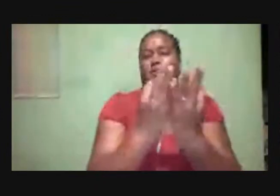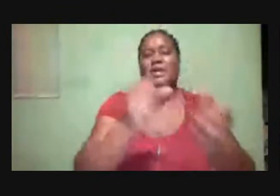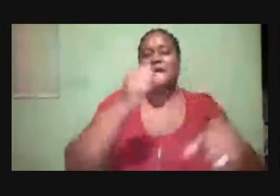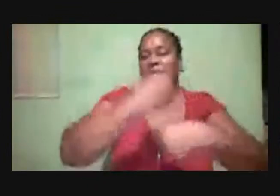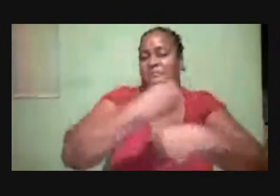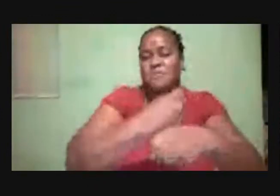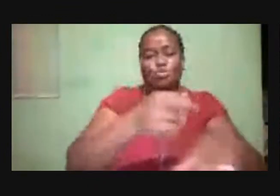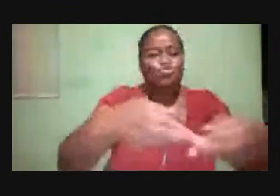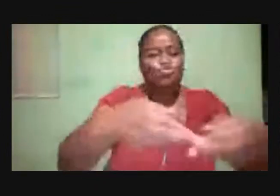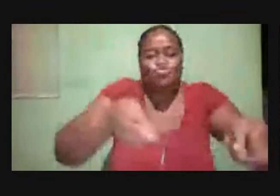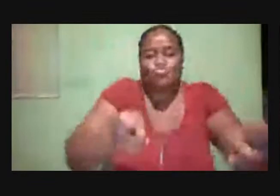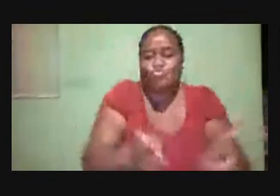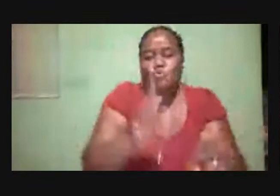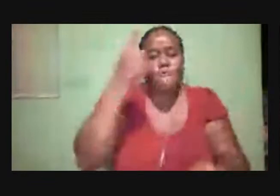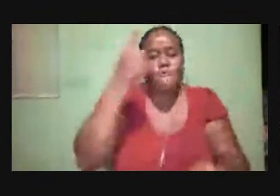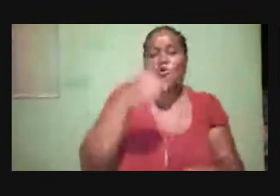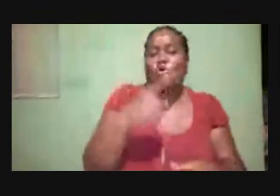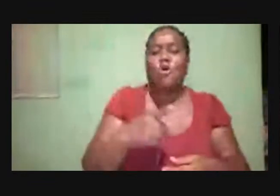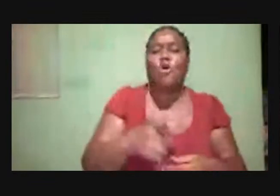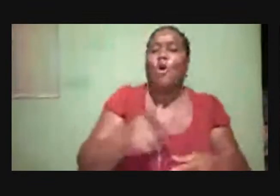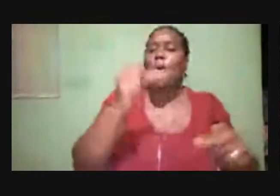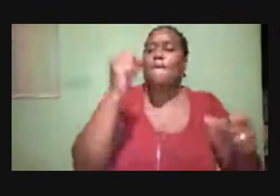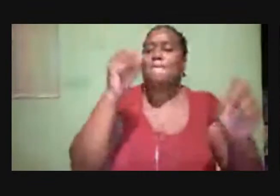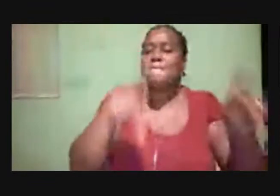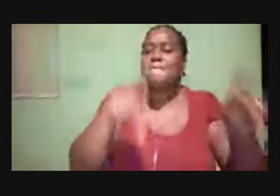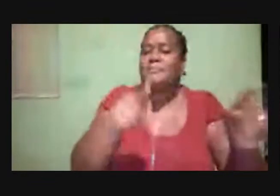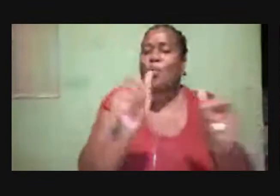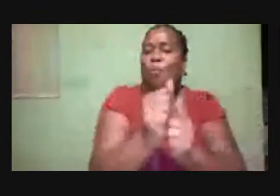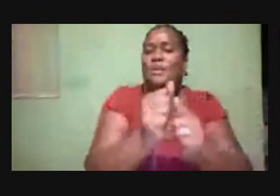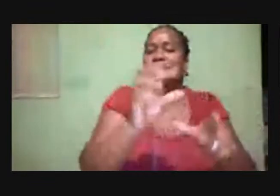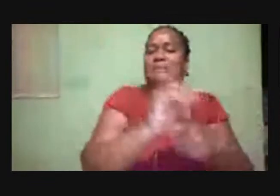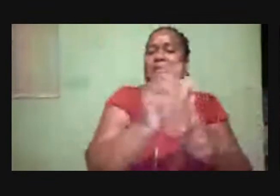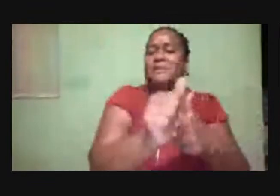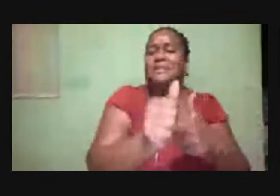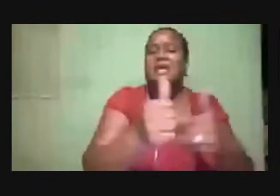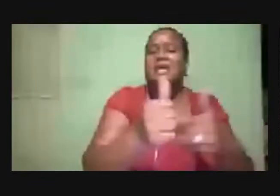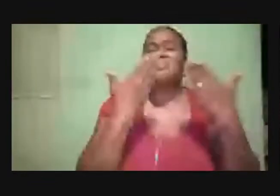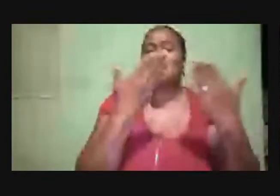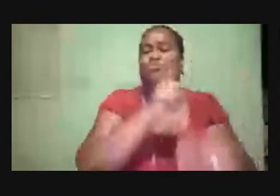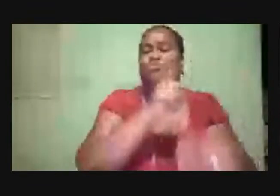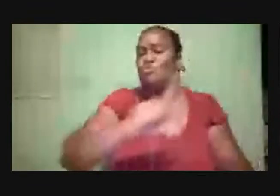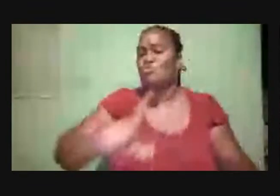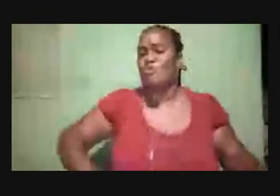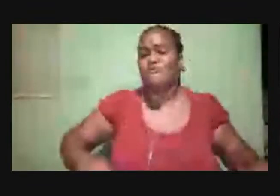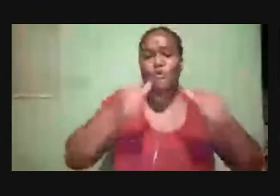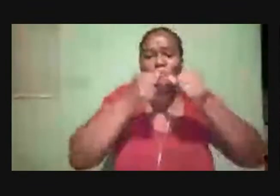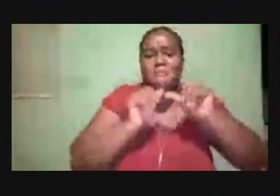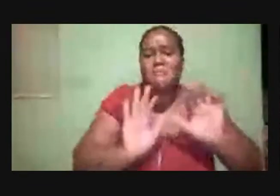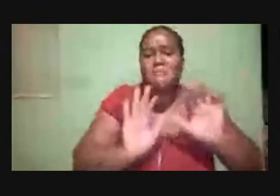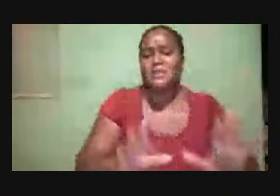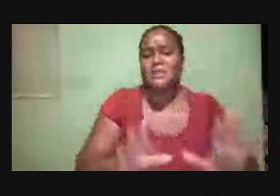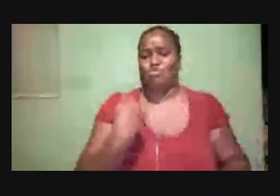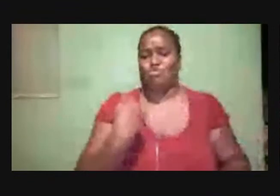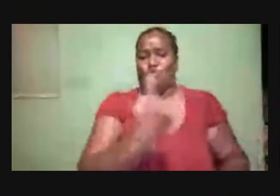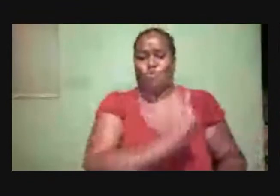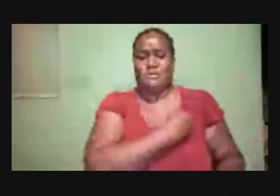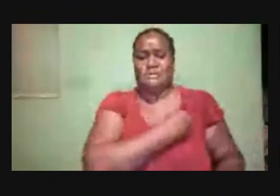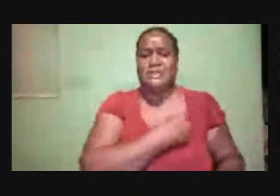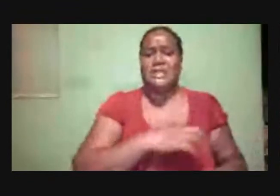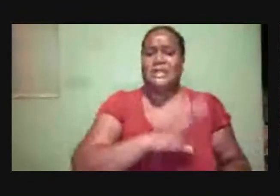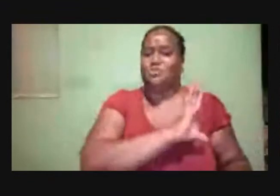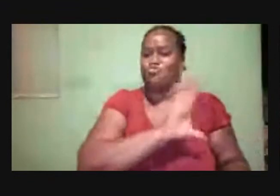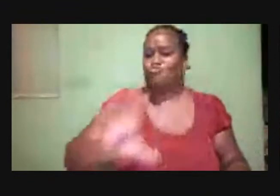For those With disabilities Thank you, Lord For blessing us In Christ's name Amen